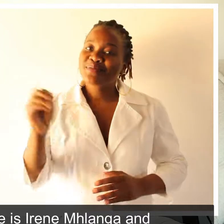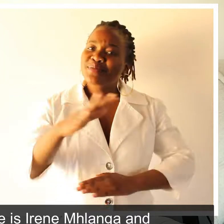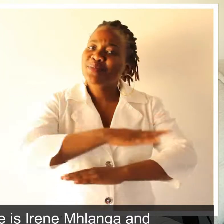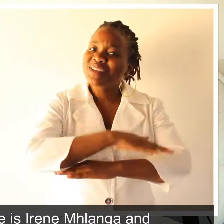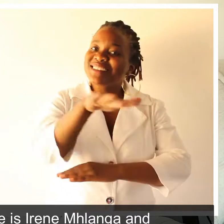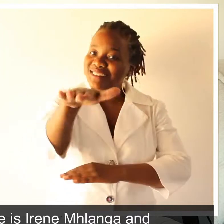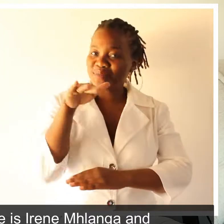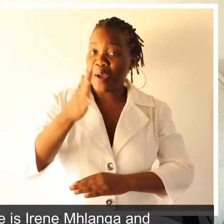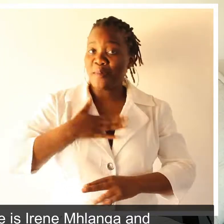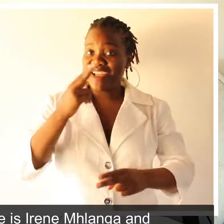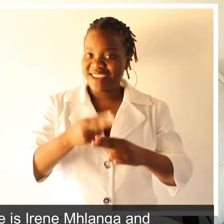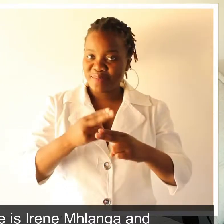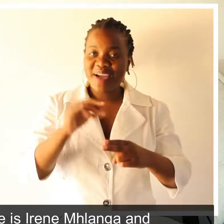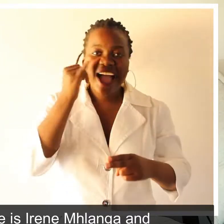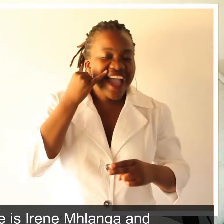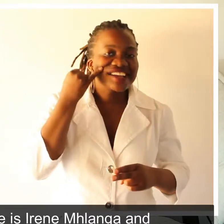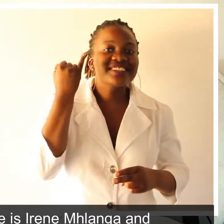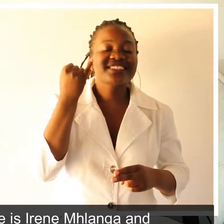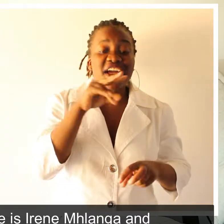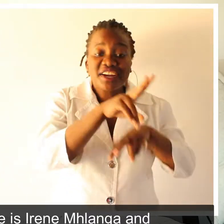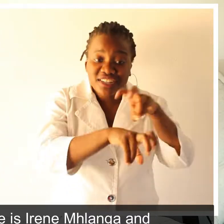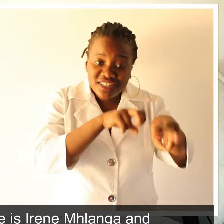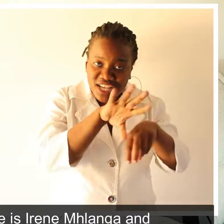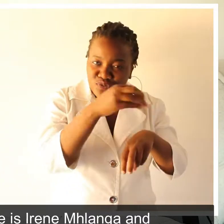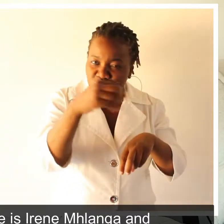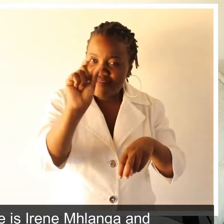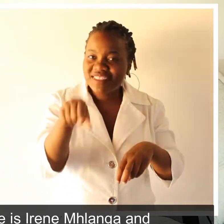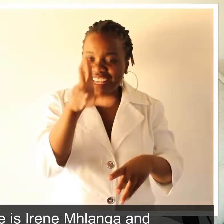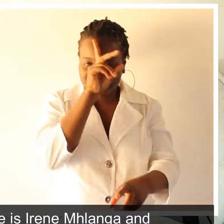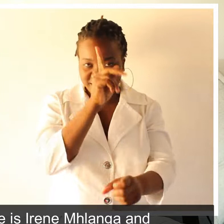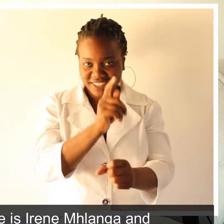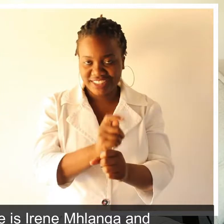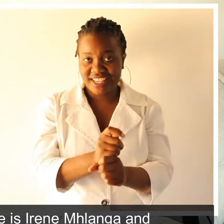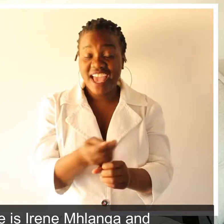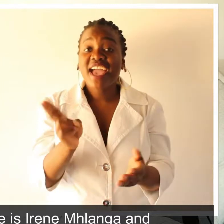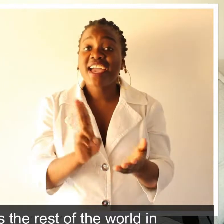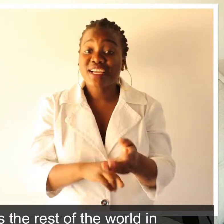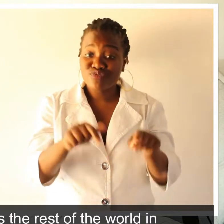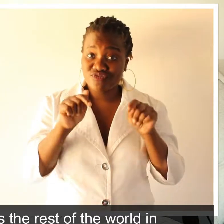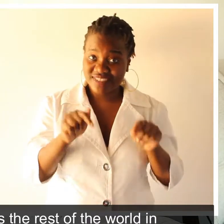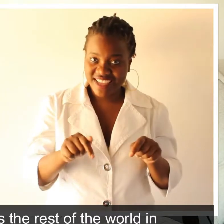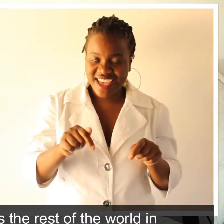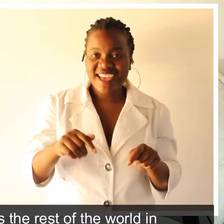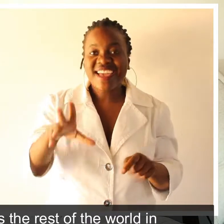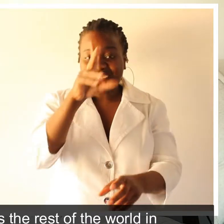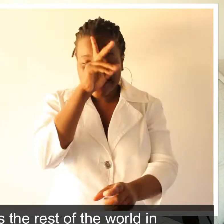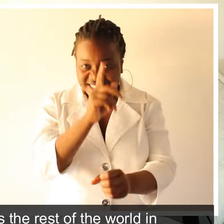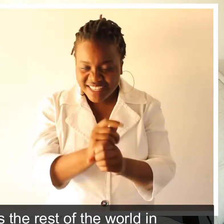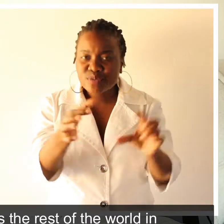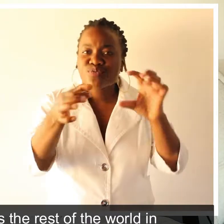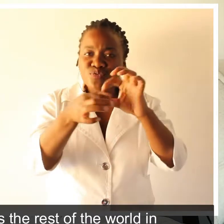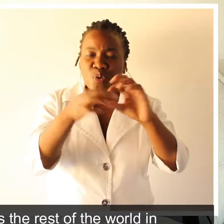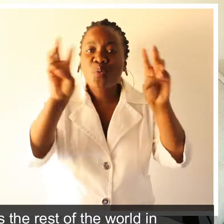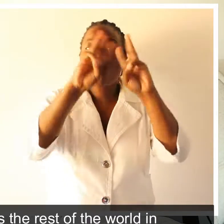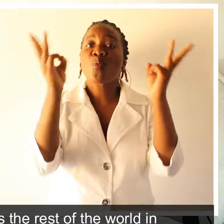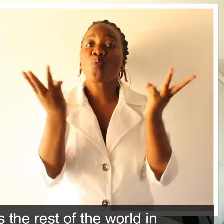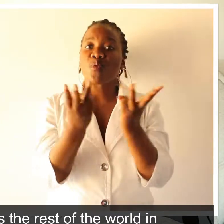Good morning, Zimbabwe. My name is Irene Mflanga. I'm a research officer at Dev Zimbabwe Trust. And today, Dev Zimbabwe Trust